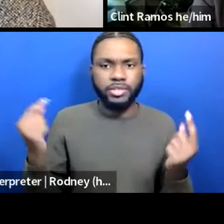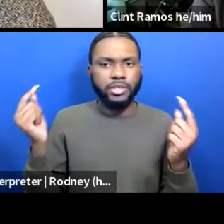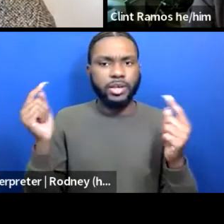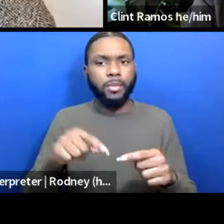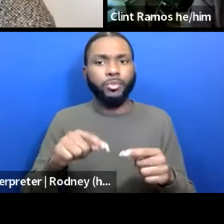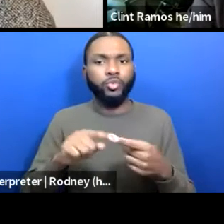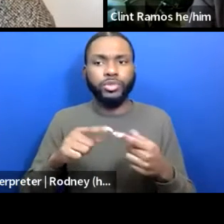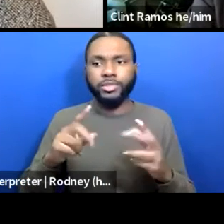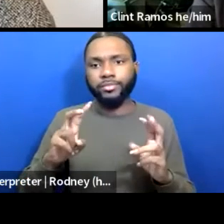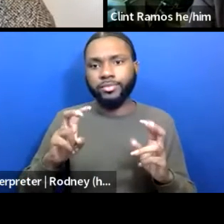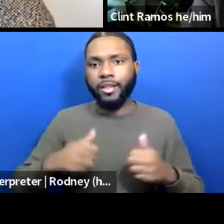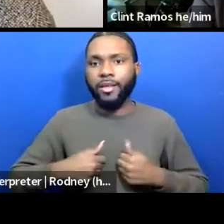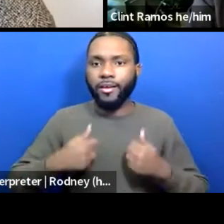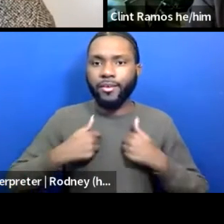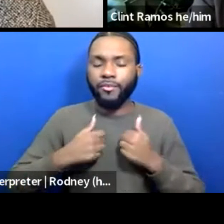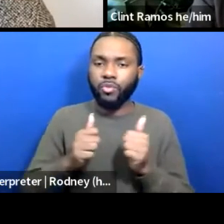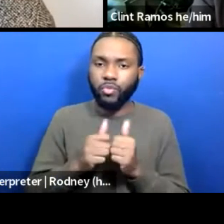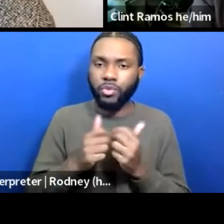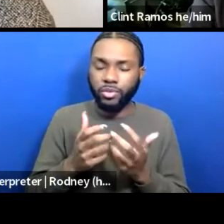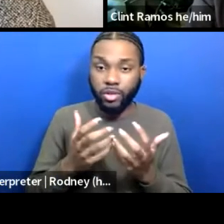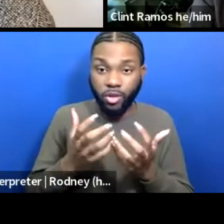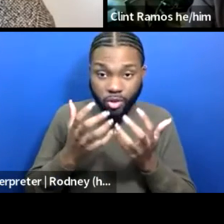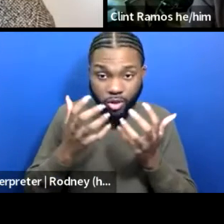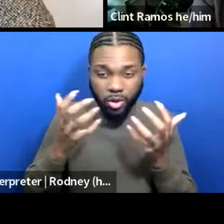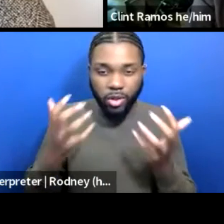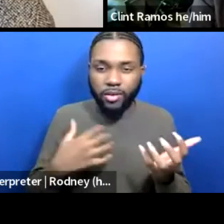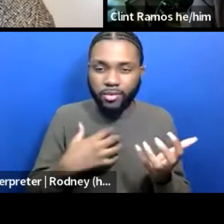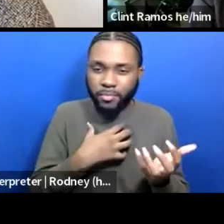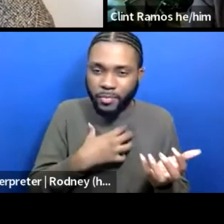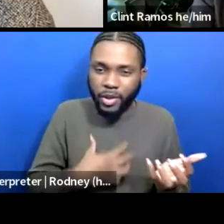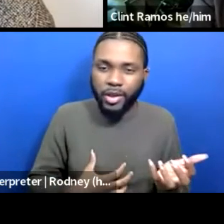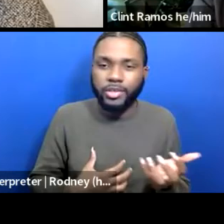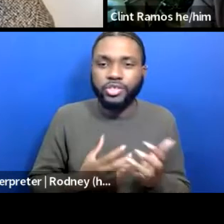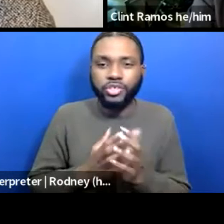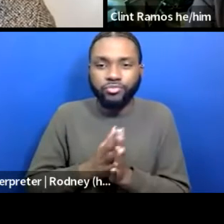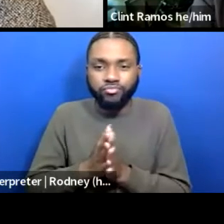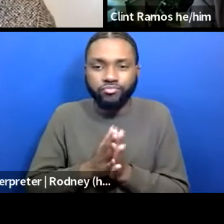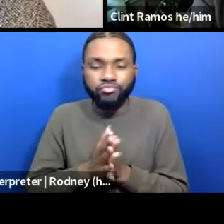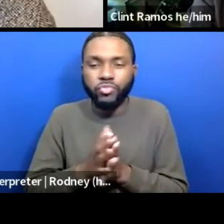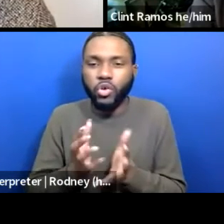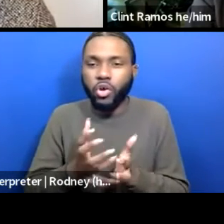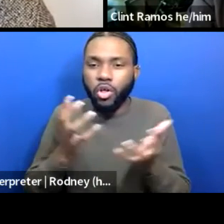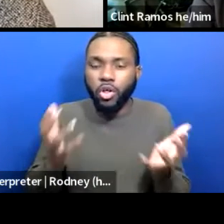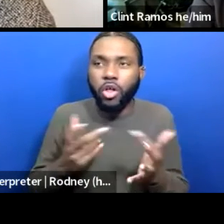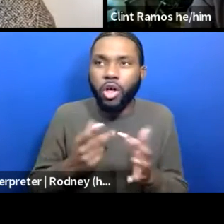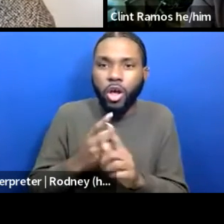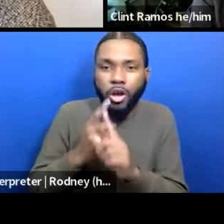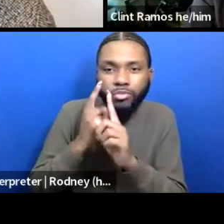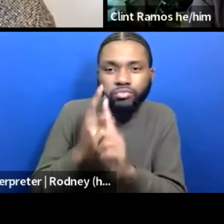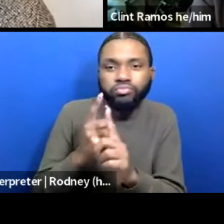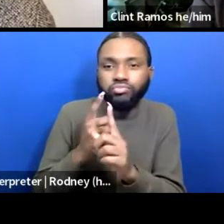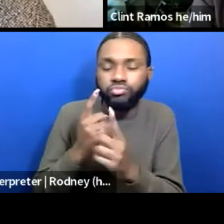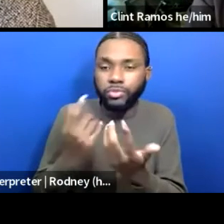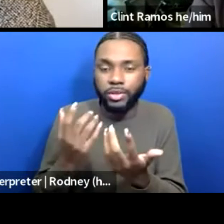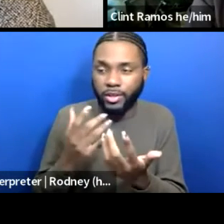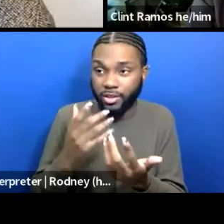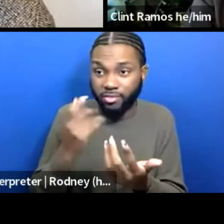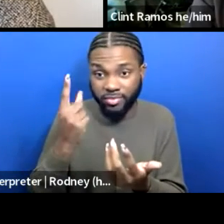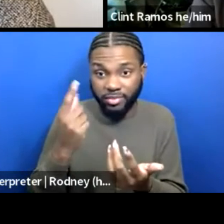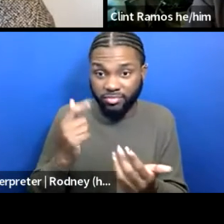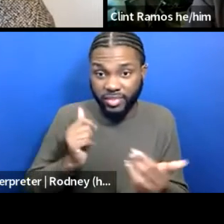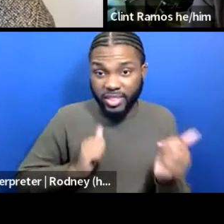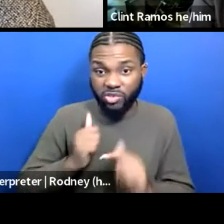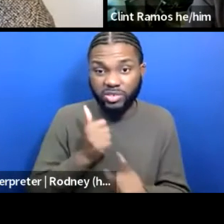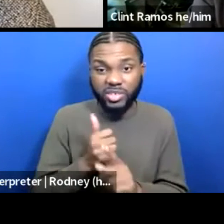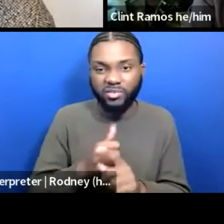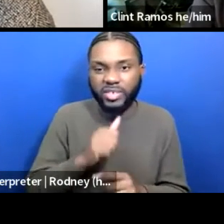with a tremendous amount of passion and a tremendous amount of ambition. And we understand theater is not an